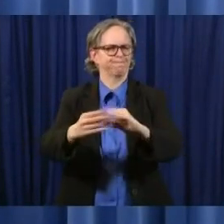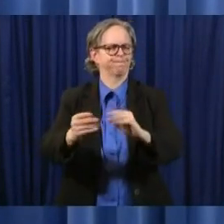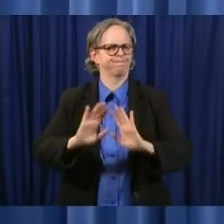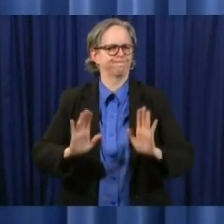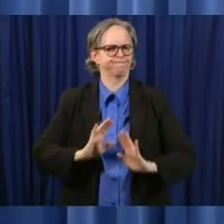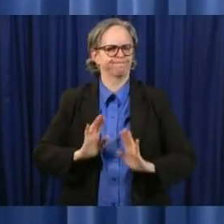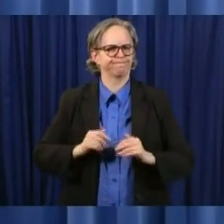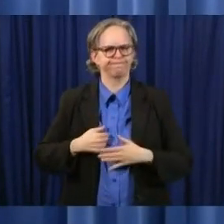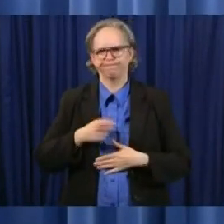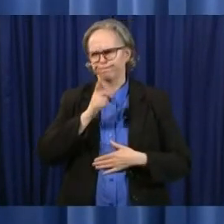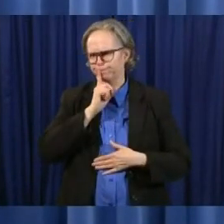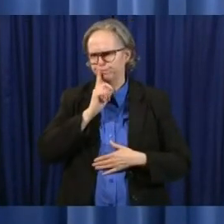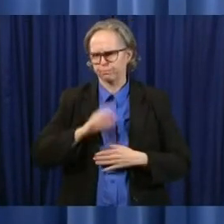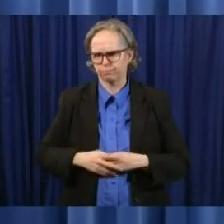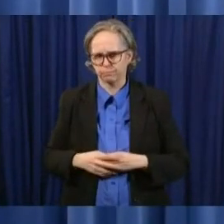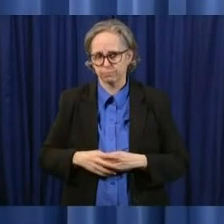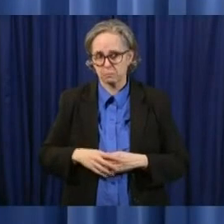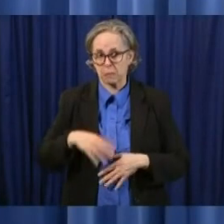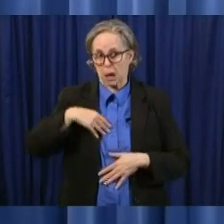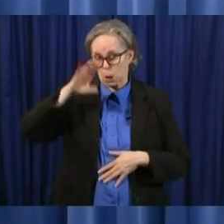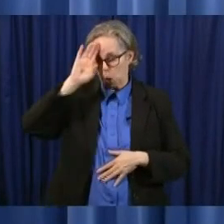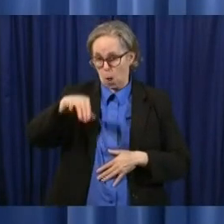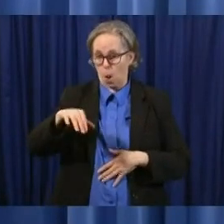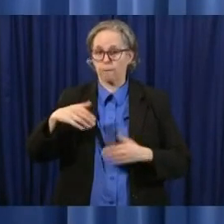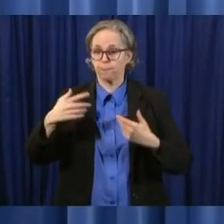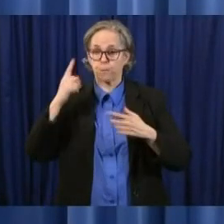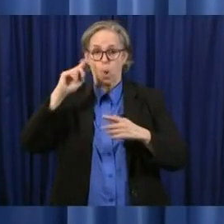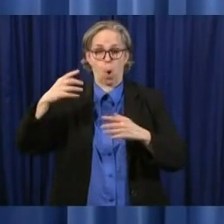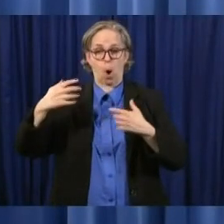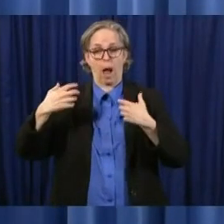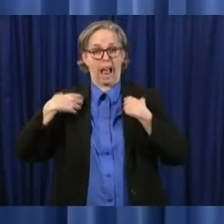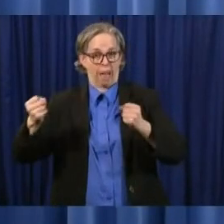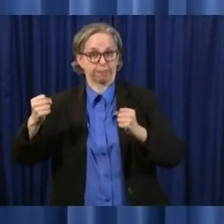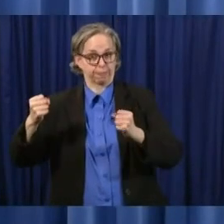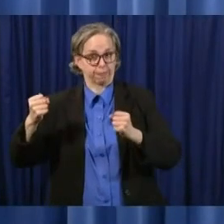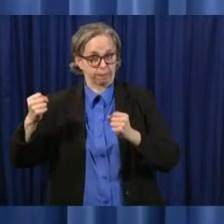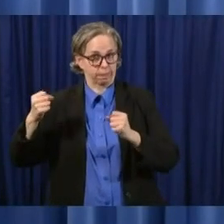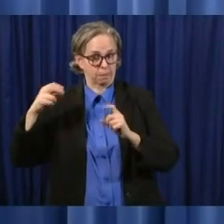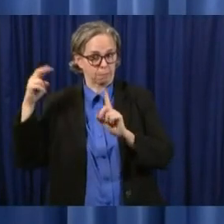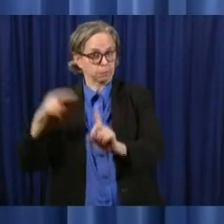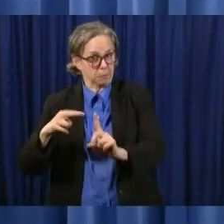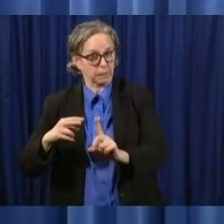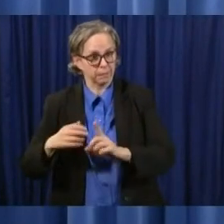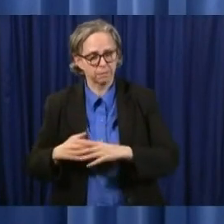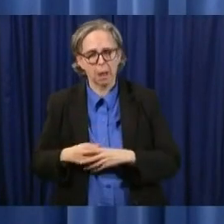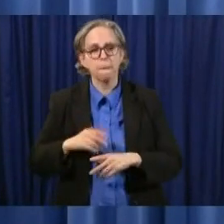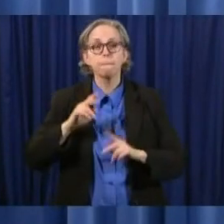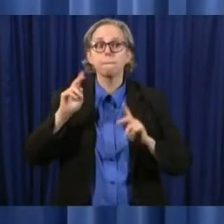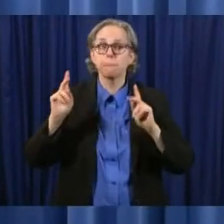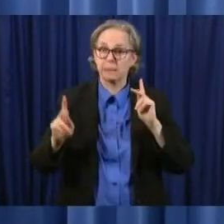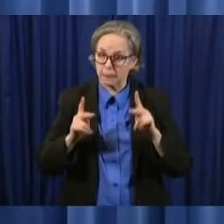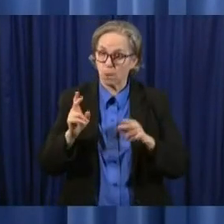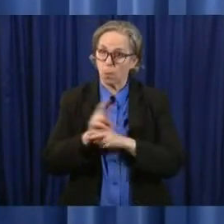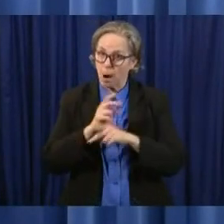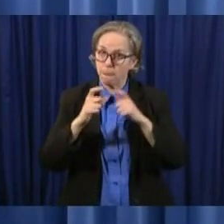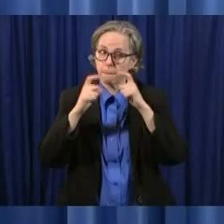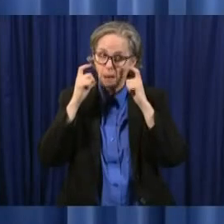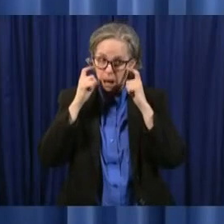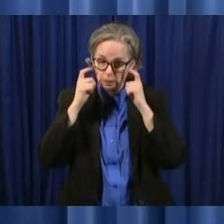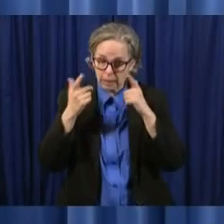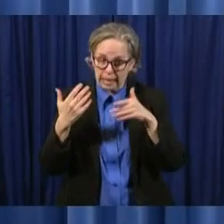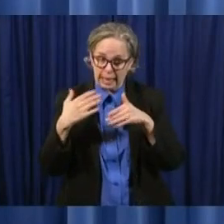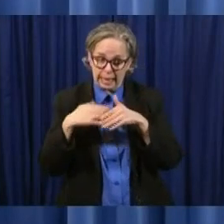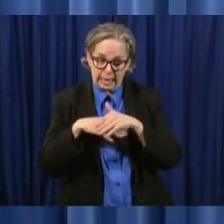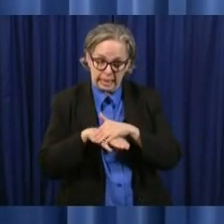from a health point of view uh that having people wear masks coming in a facial